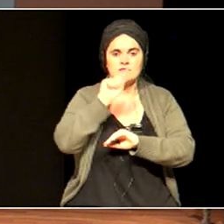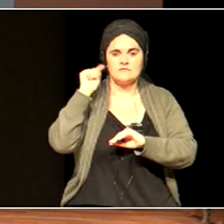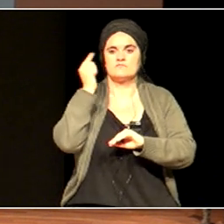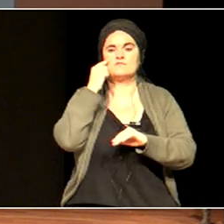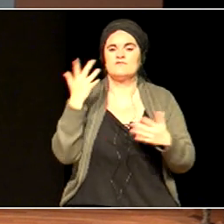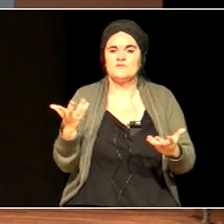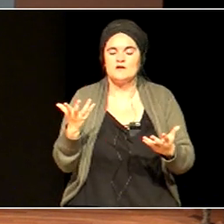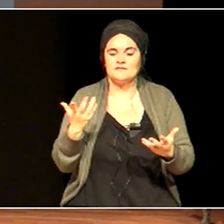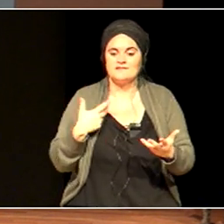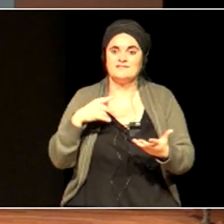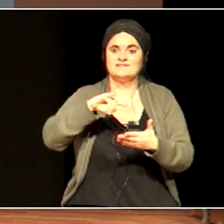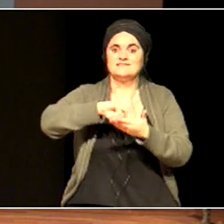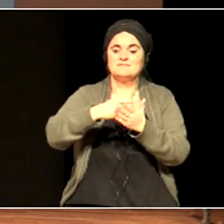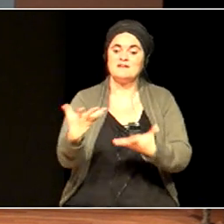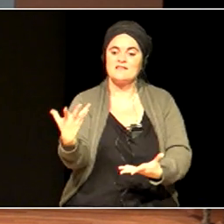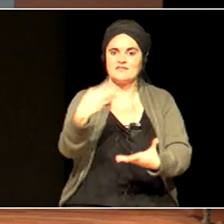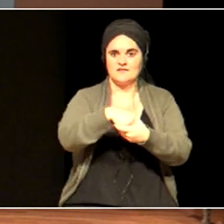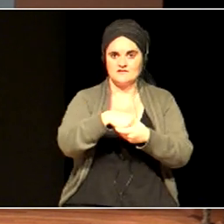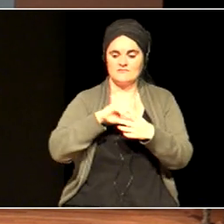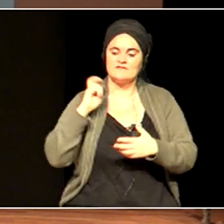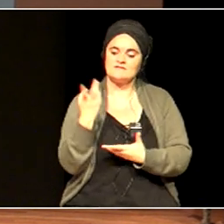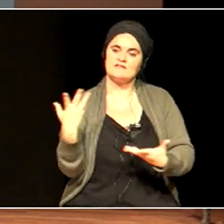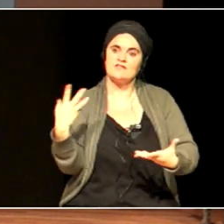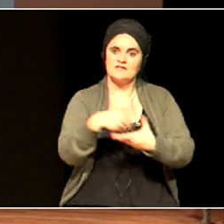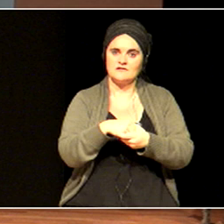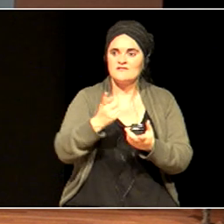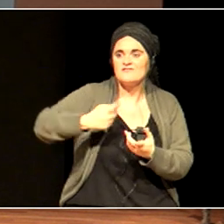ways in which we are all different and all similar.